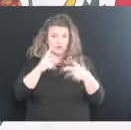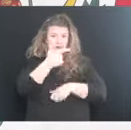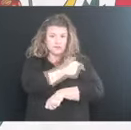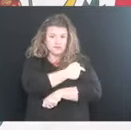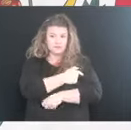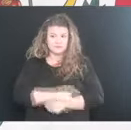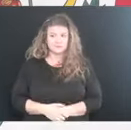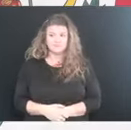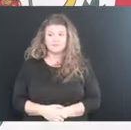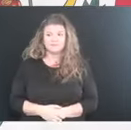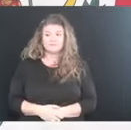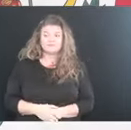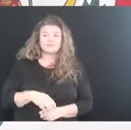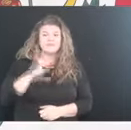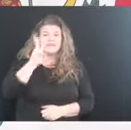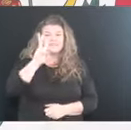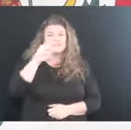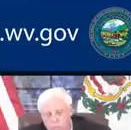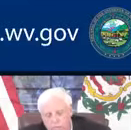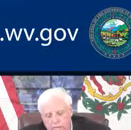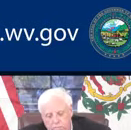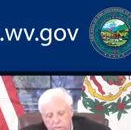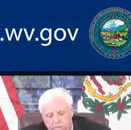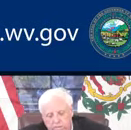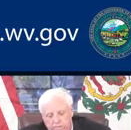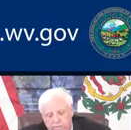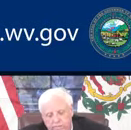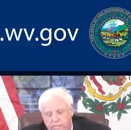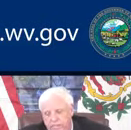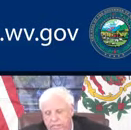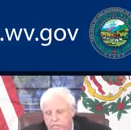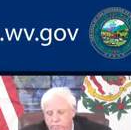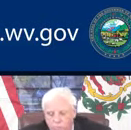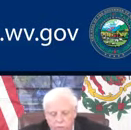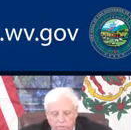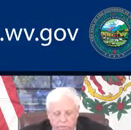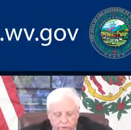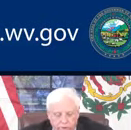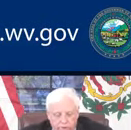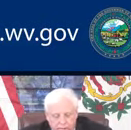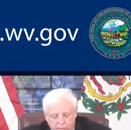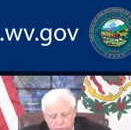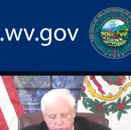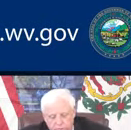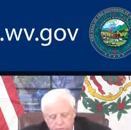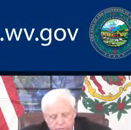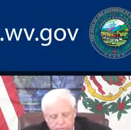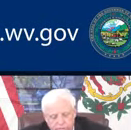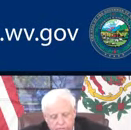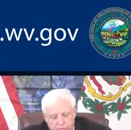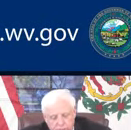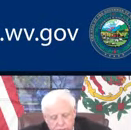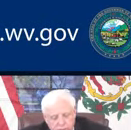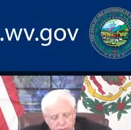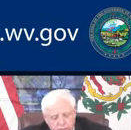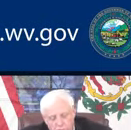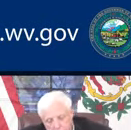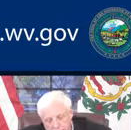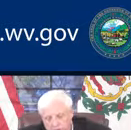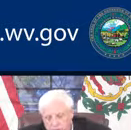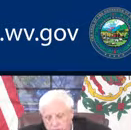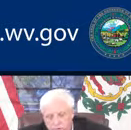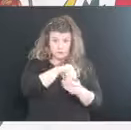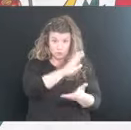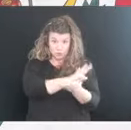With six green counties, we have 29 school outbreaks in 17 counties, 435 confirmed cases. I